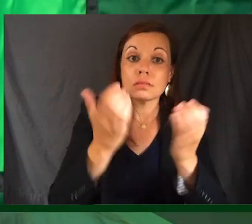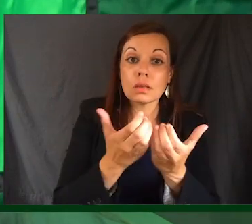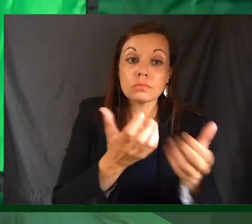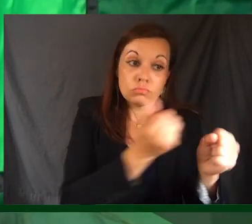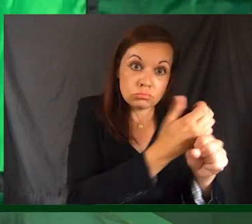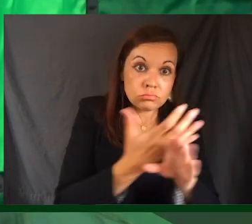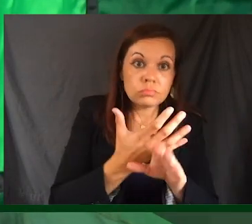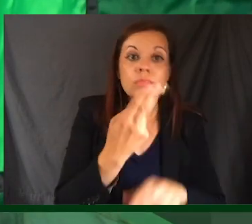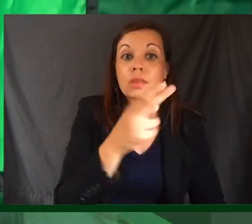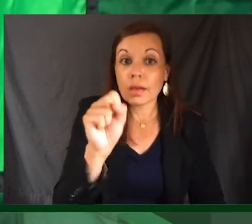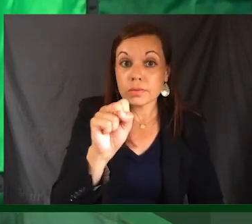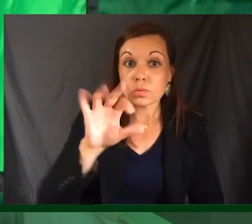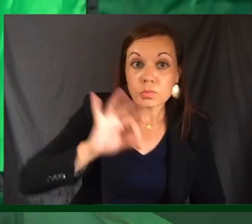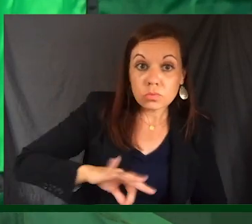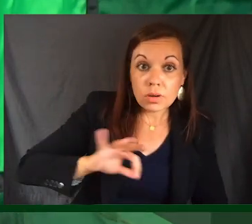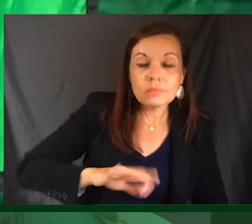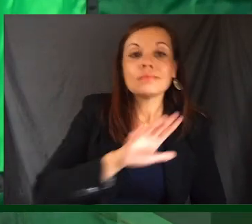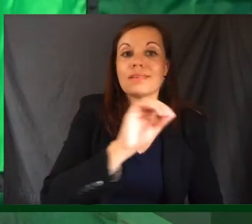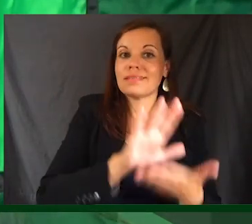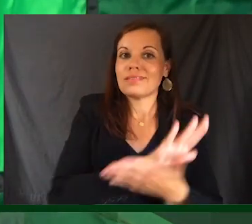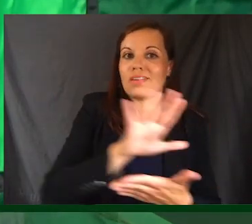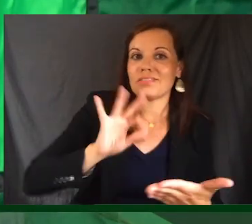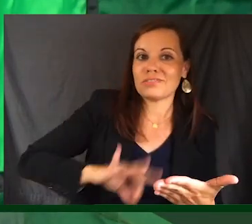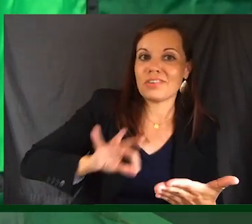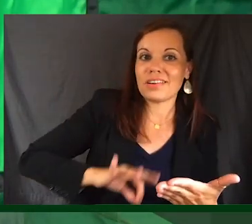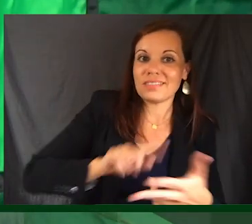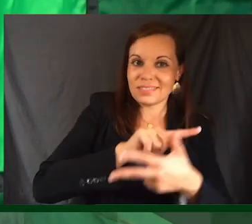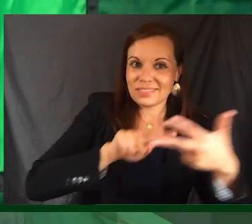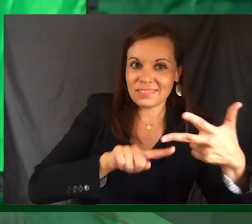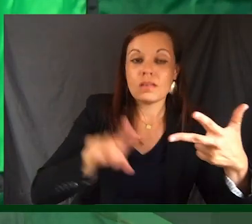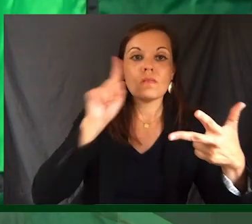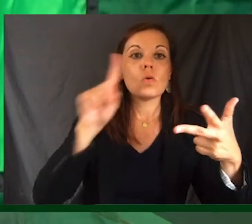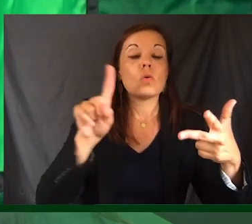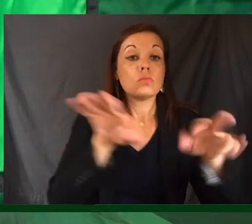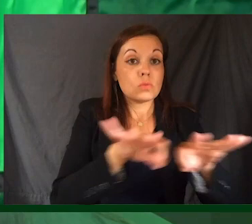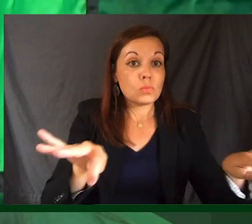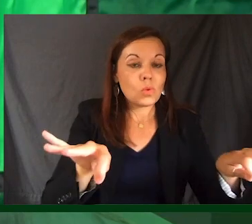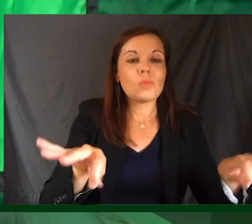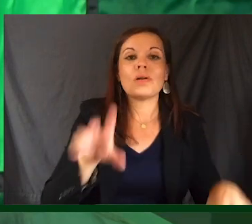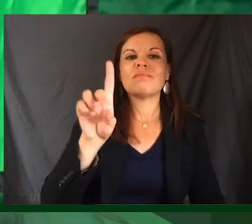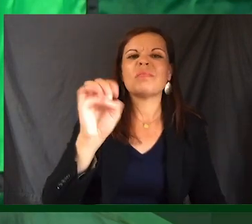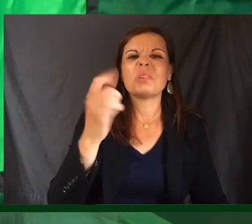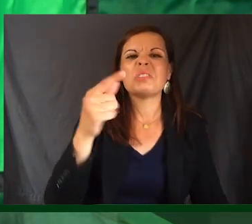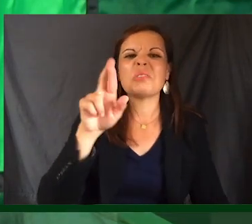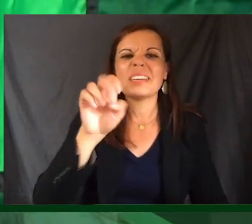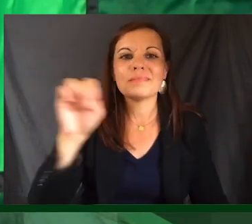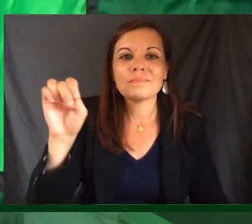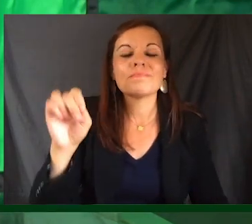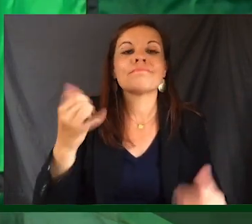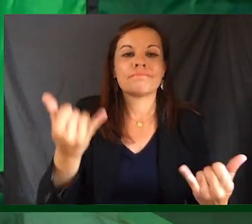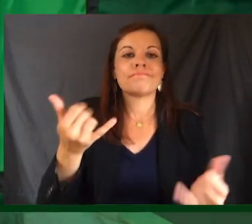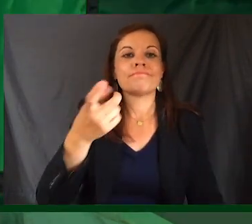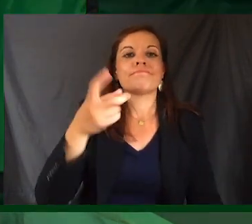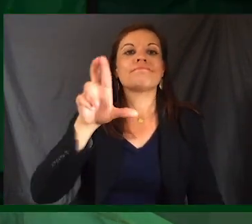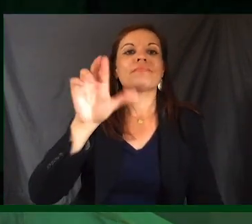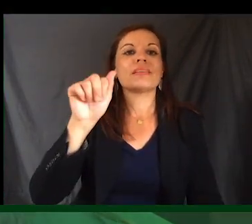credits, and college-level credits for the completion of a diploma or degree. Dr. Casey.